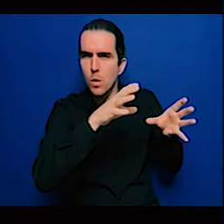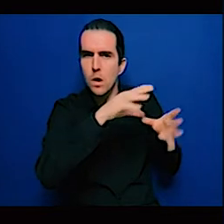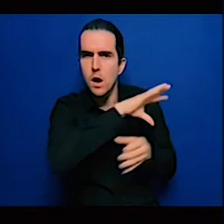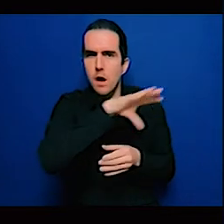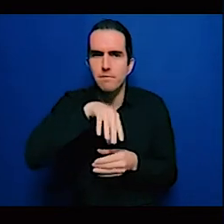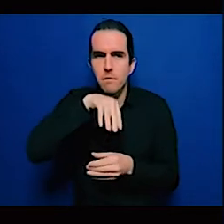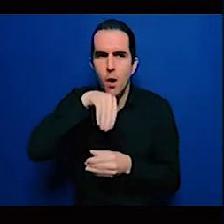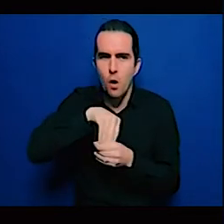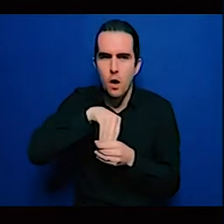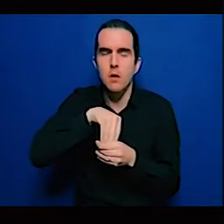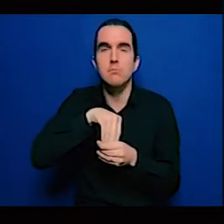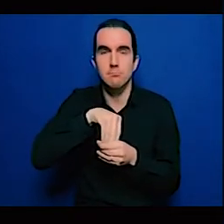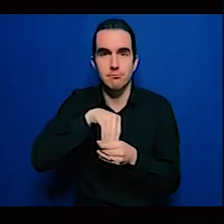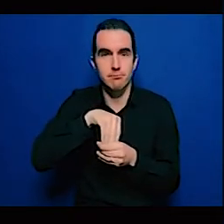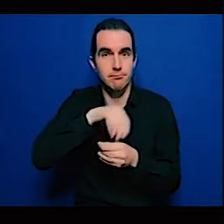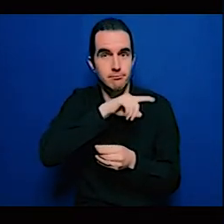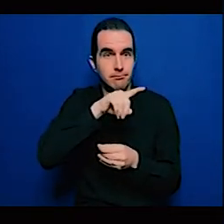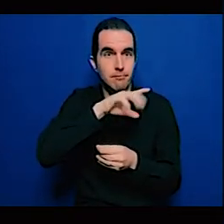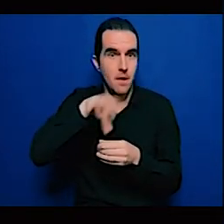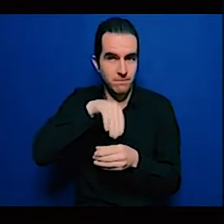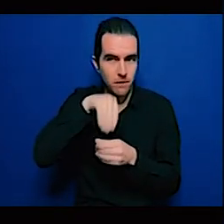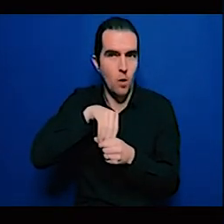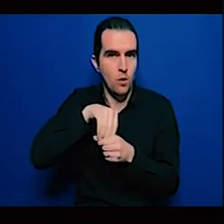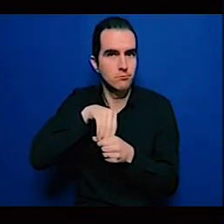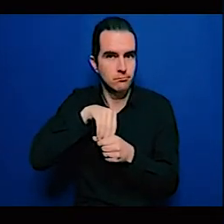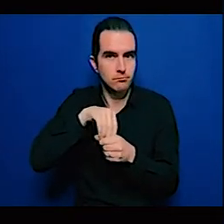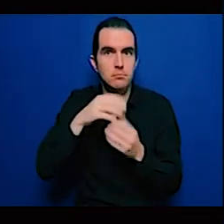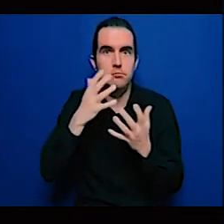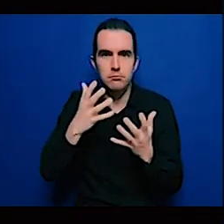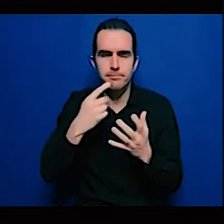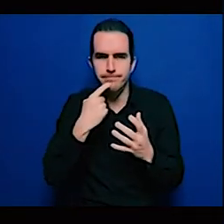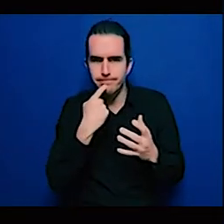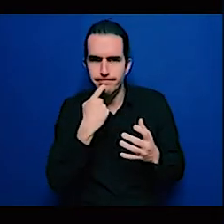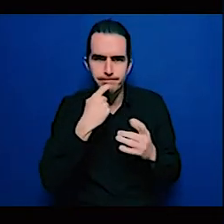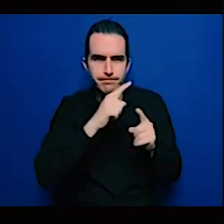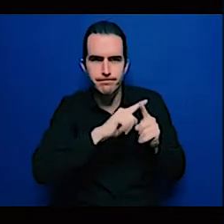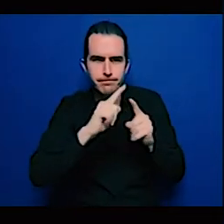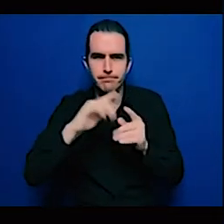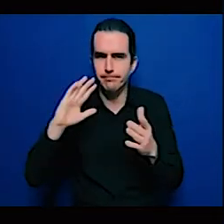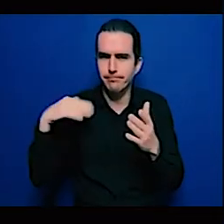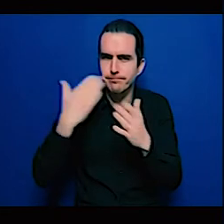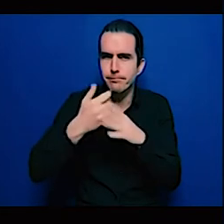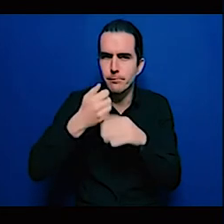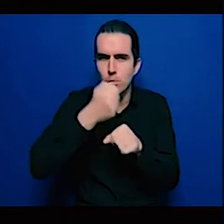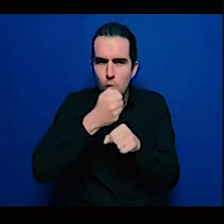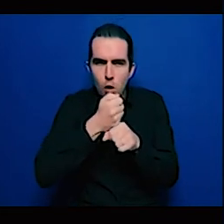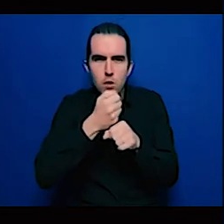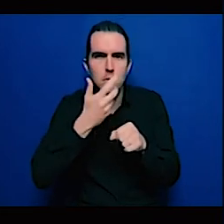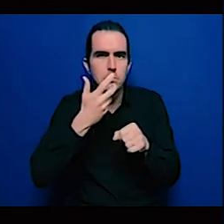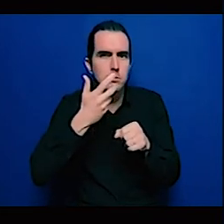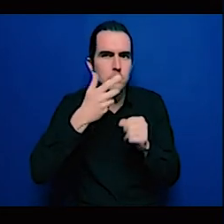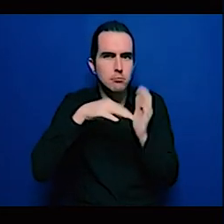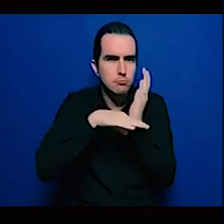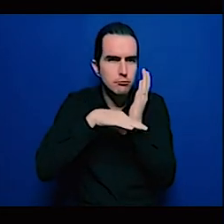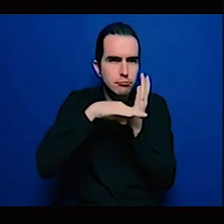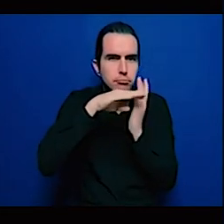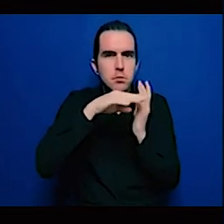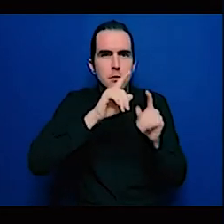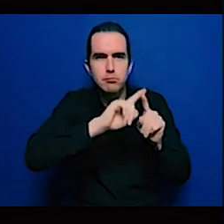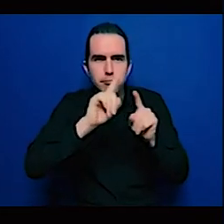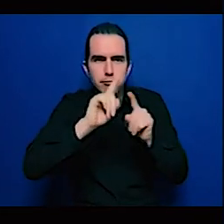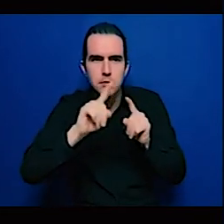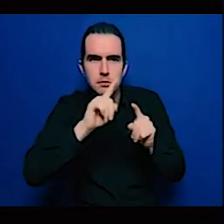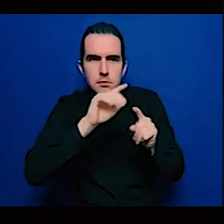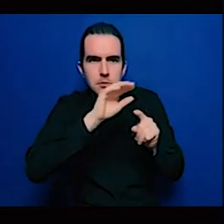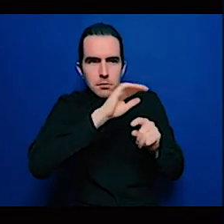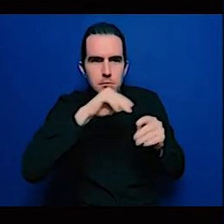And when you say, you know, bankable projects, what makes sense, I think, Cody, hopefully you'll be able to speak to